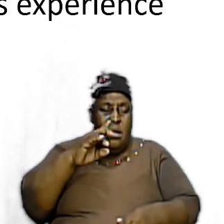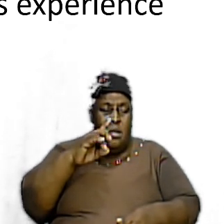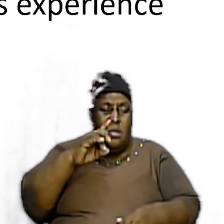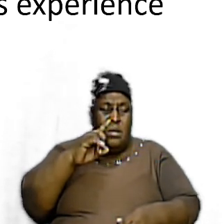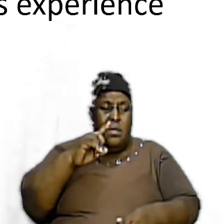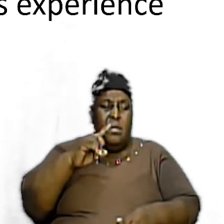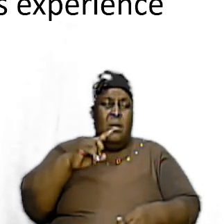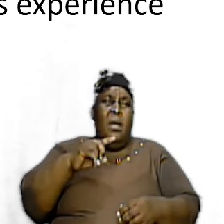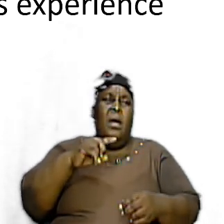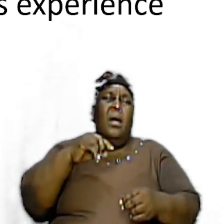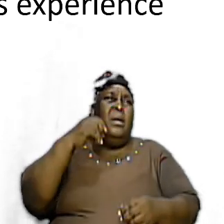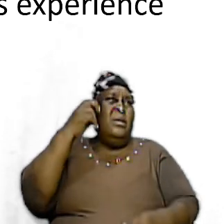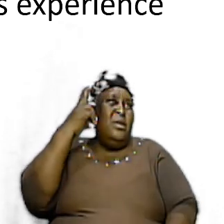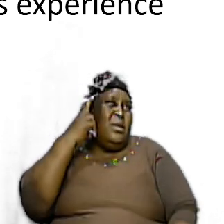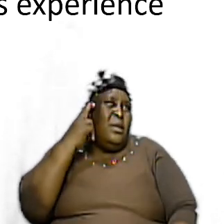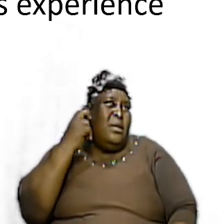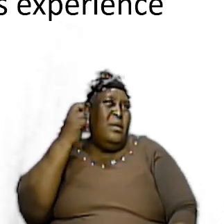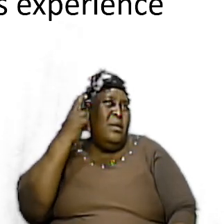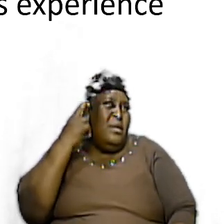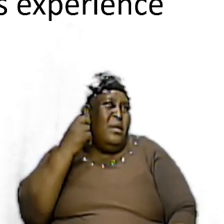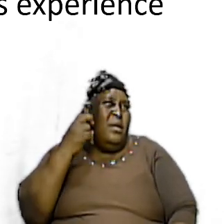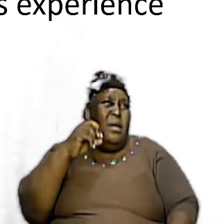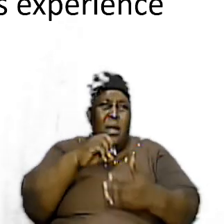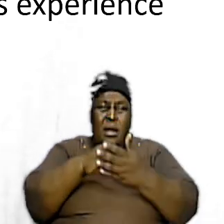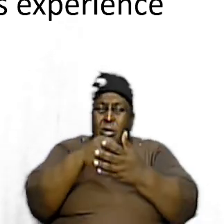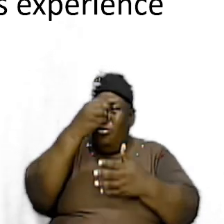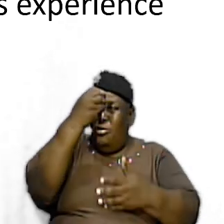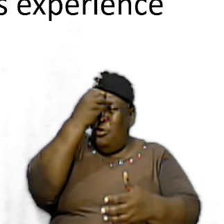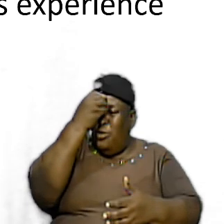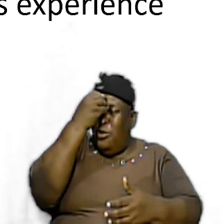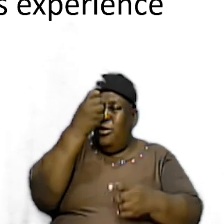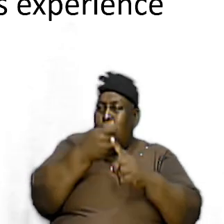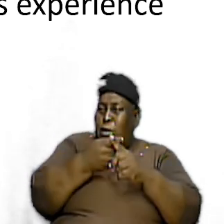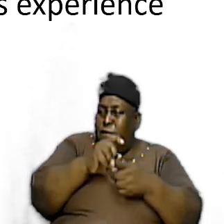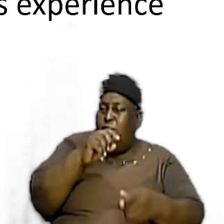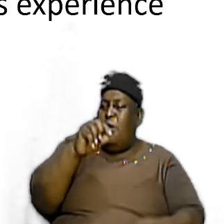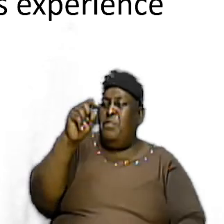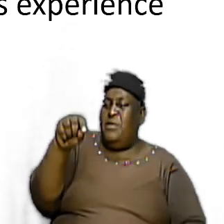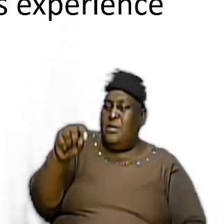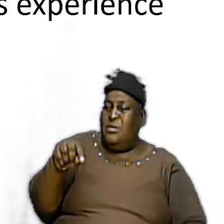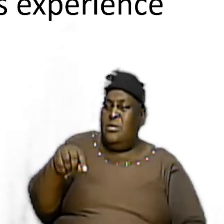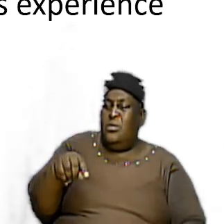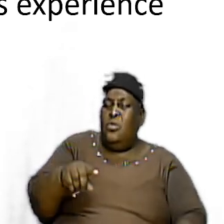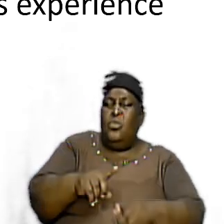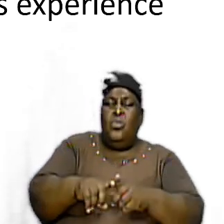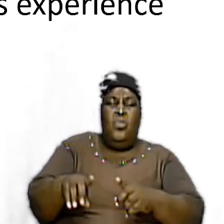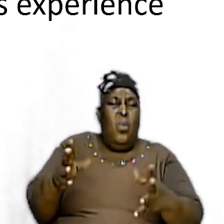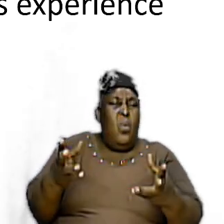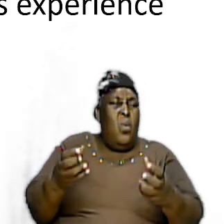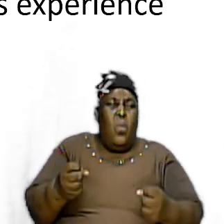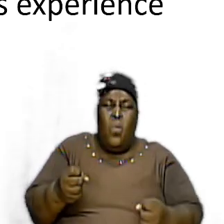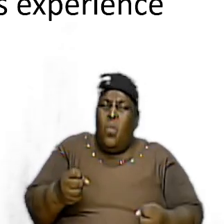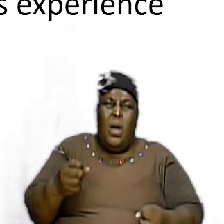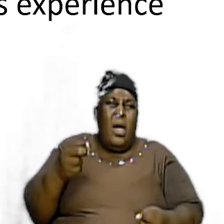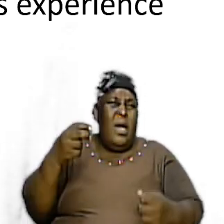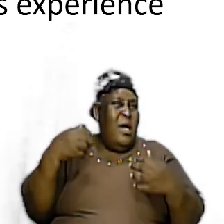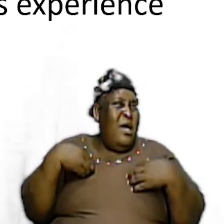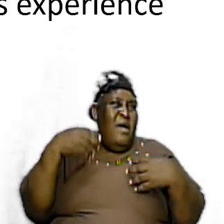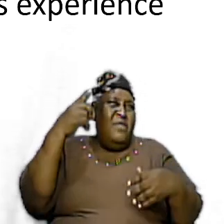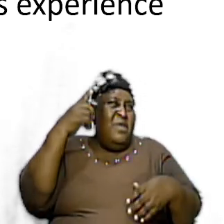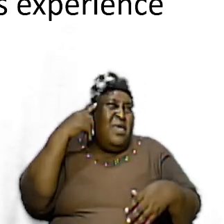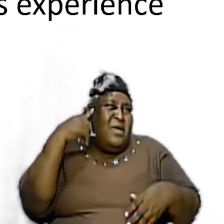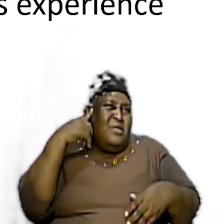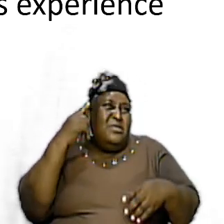pull from this I don't want any of us to have ears but cannot hear I don't want any of us to have